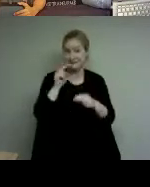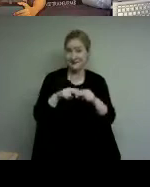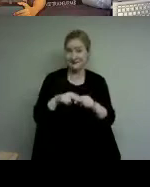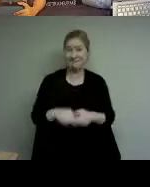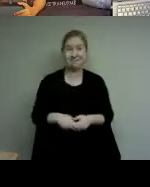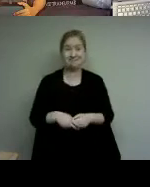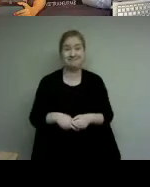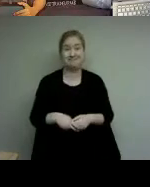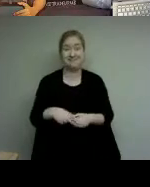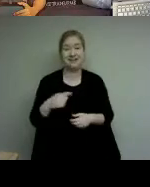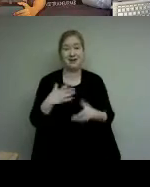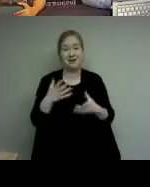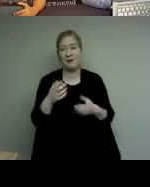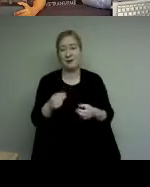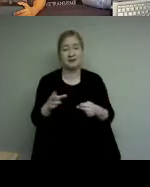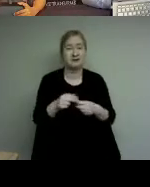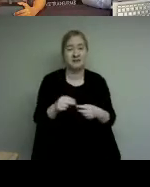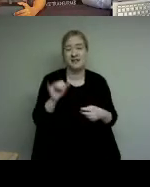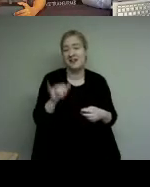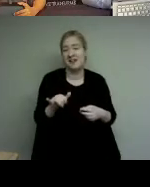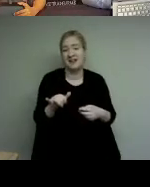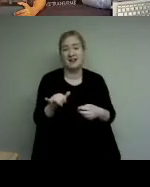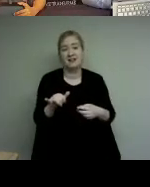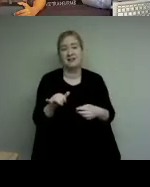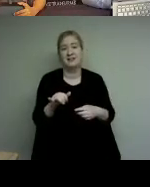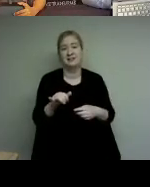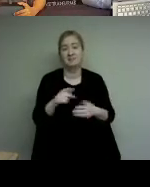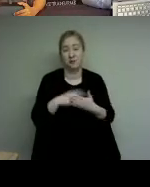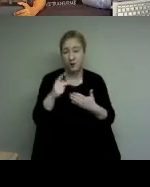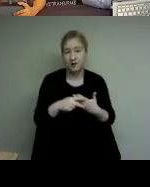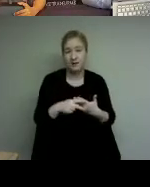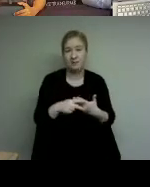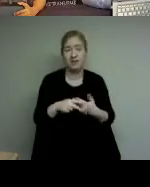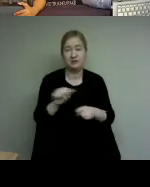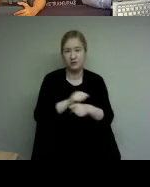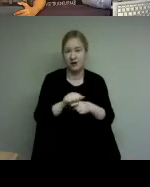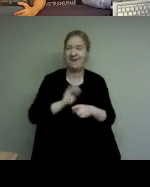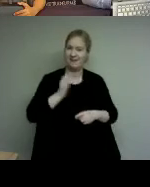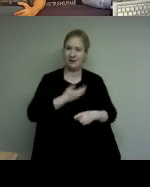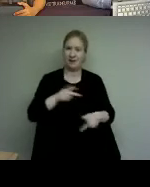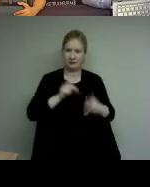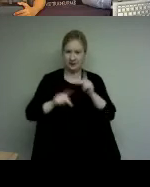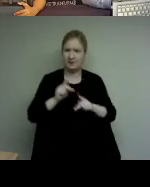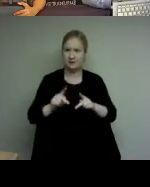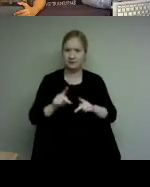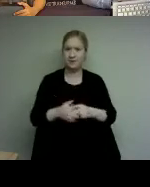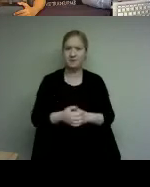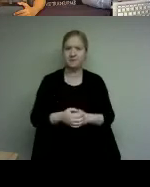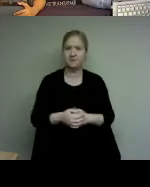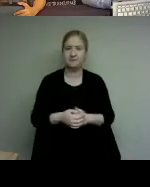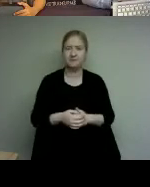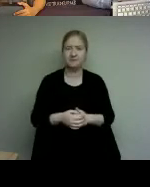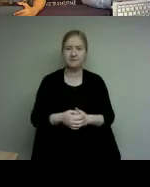advantage of our equipment and being able to train our people to be able to work to get in our contacts